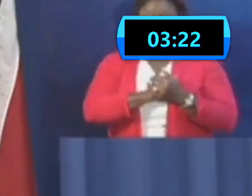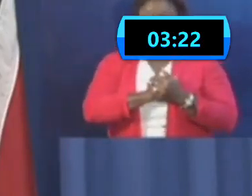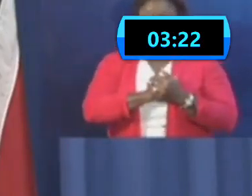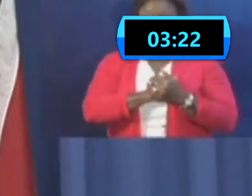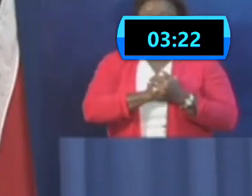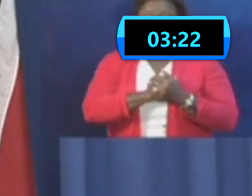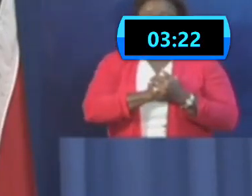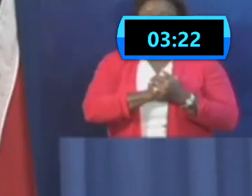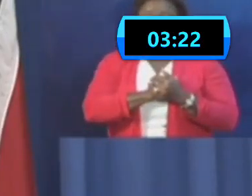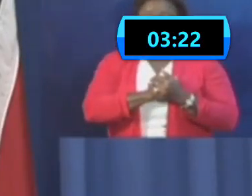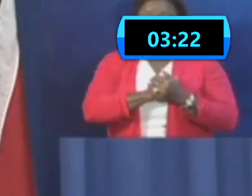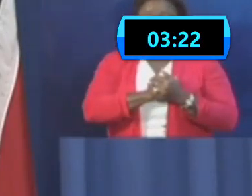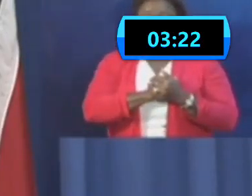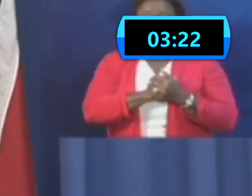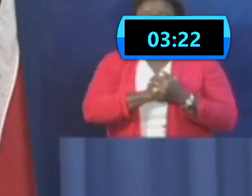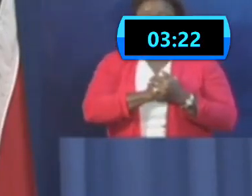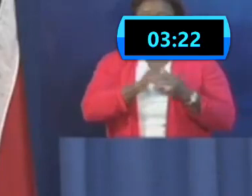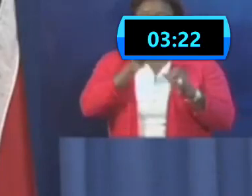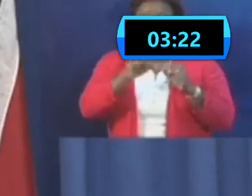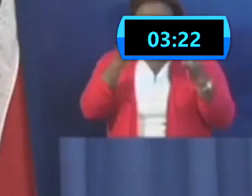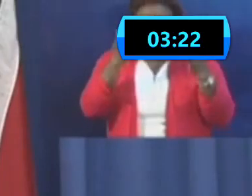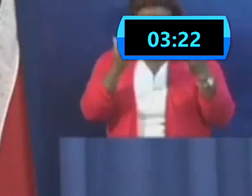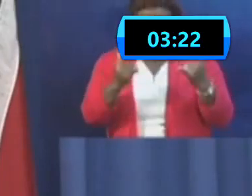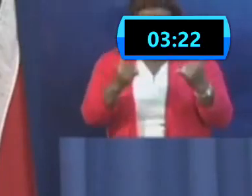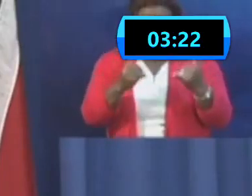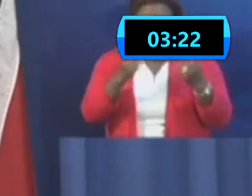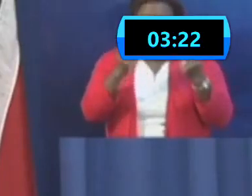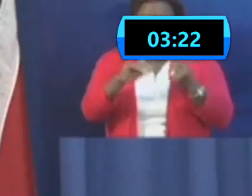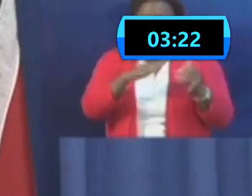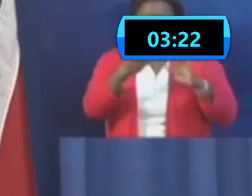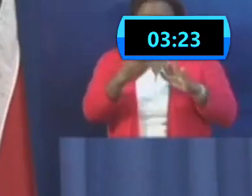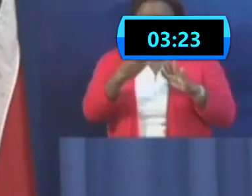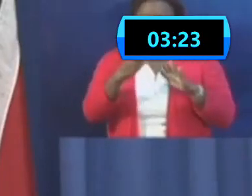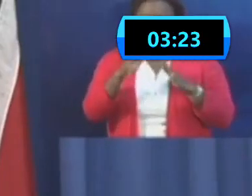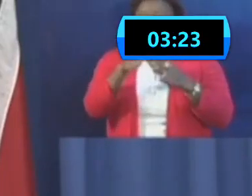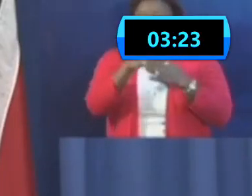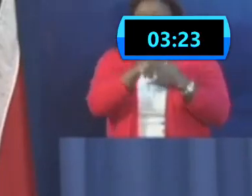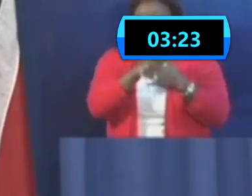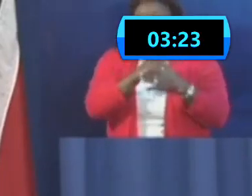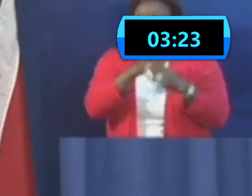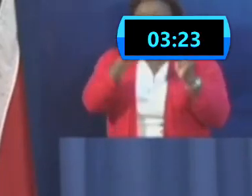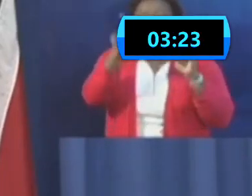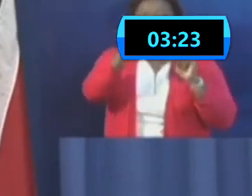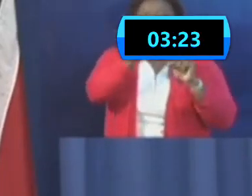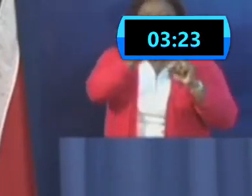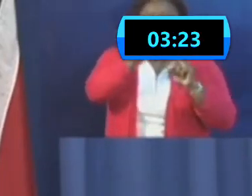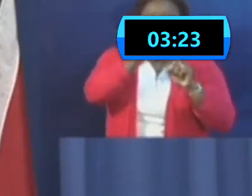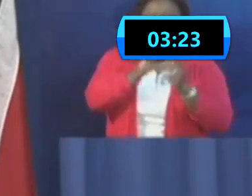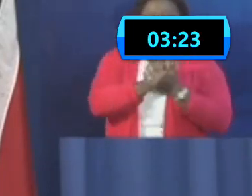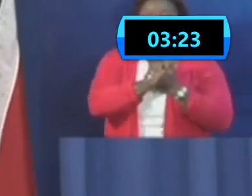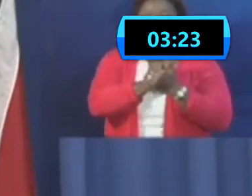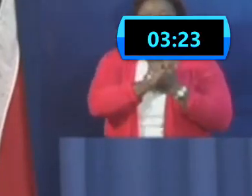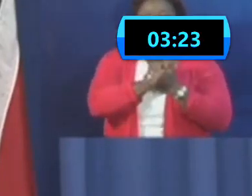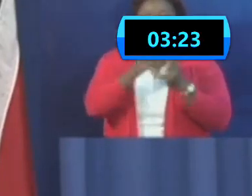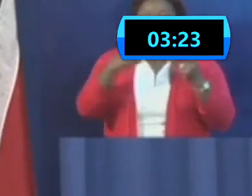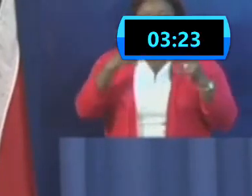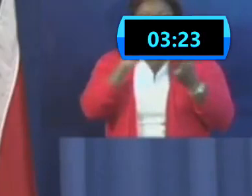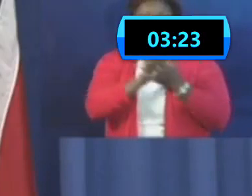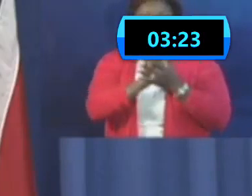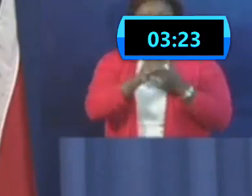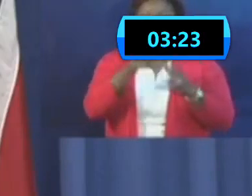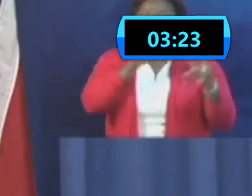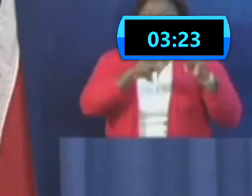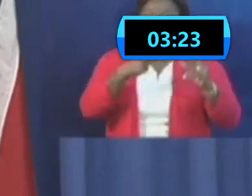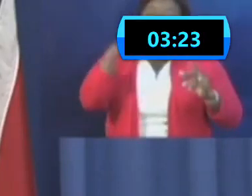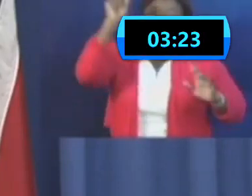,577 for now. So we take the total number of deaths and divide that by the total number of positive cases that we have. And that is based on confirmed